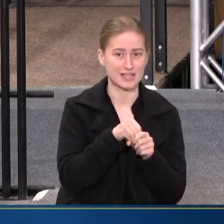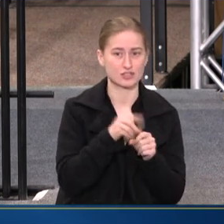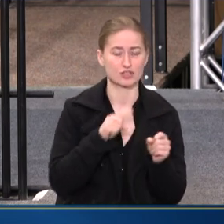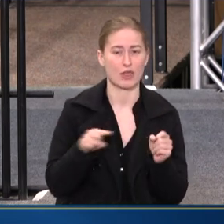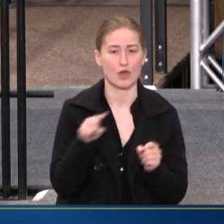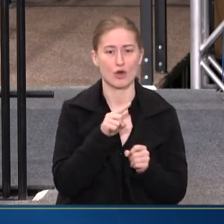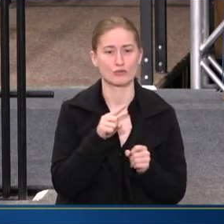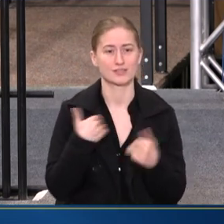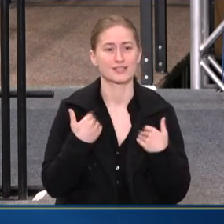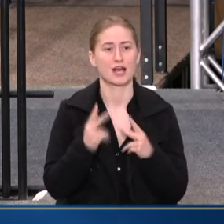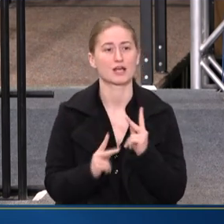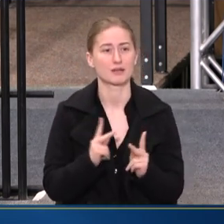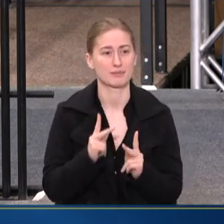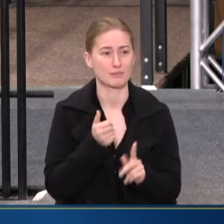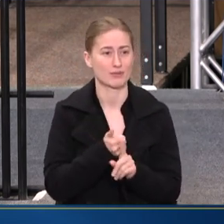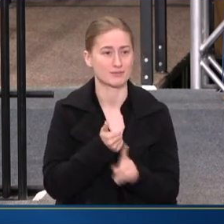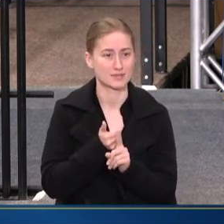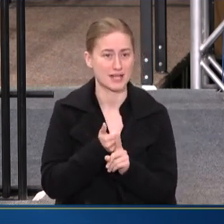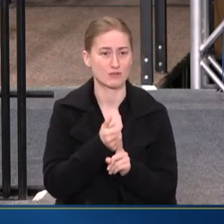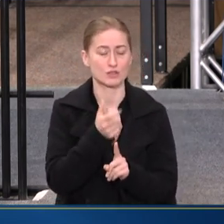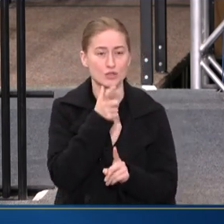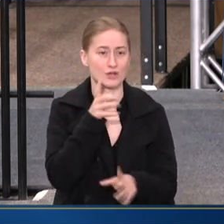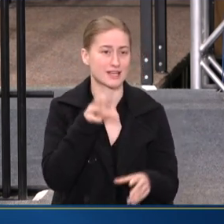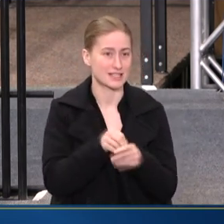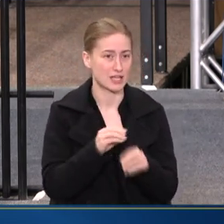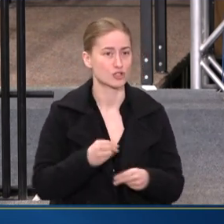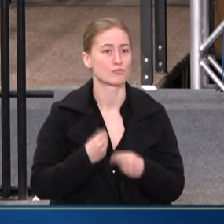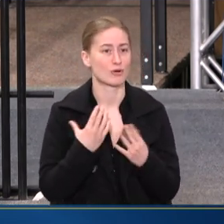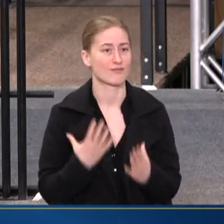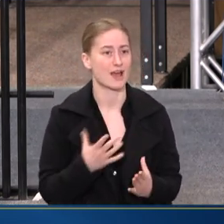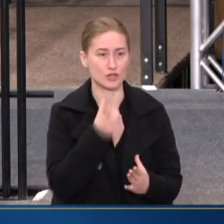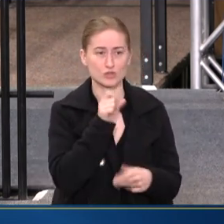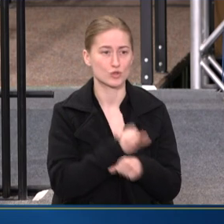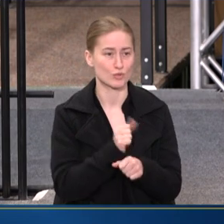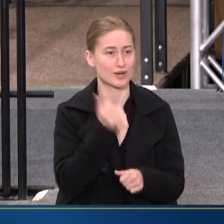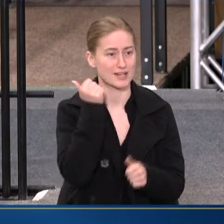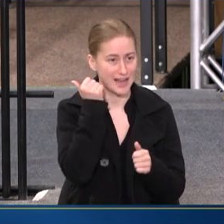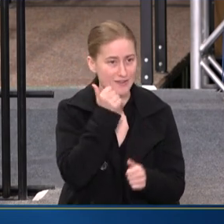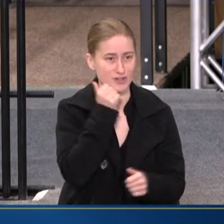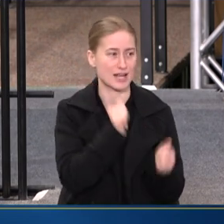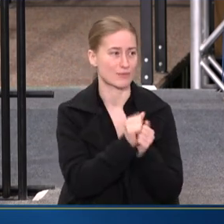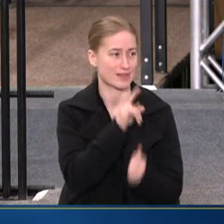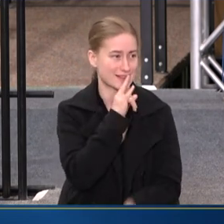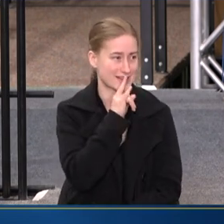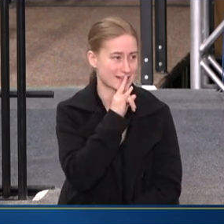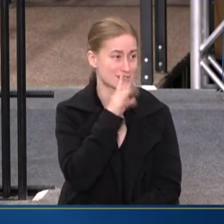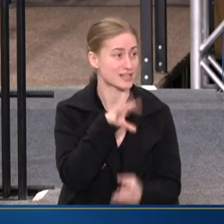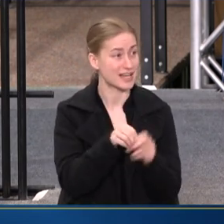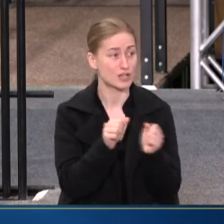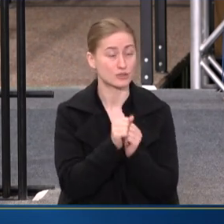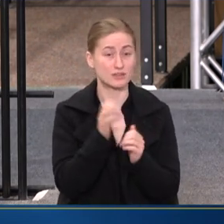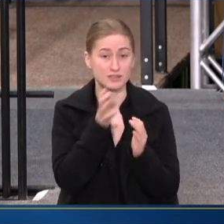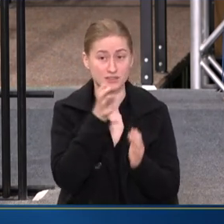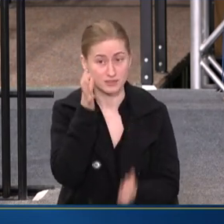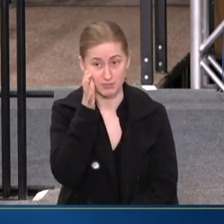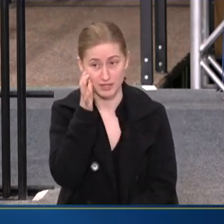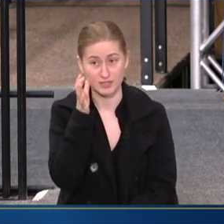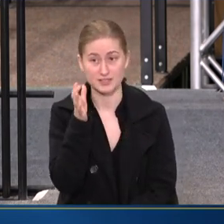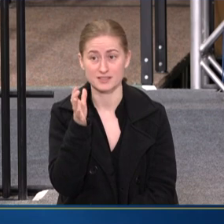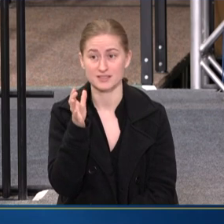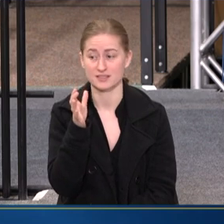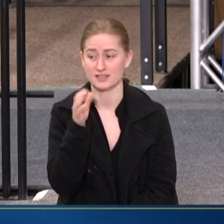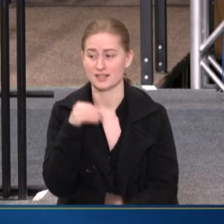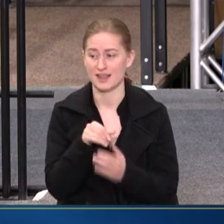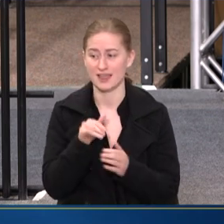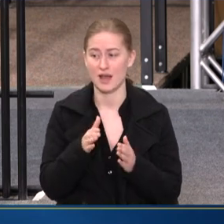YOUNG PEOPLE THEMSELVES, TO ENGAGE PROVIDERS WHO WORK EVERY DAY WITH KIDS, TO ENGAGE WITH PARENTS. AND